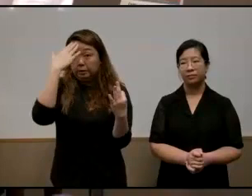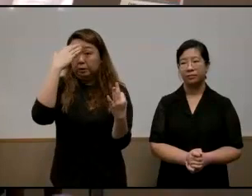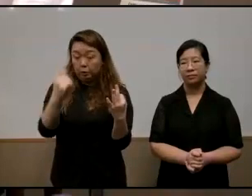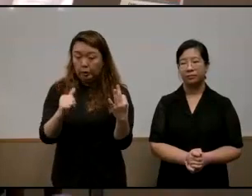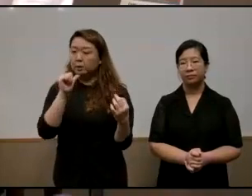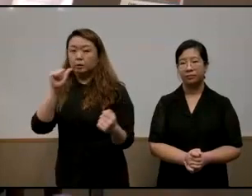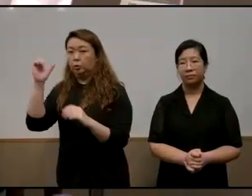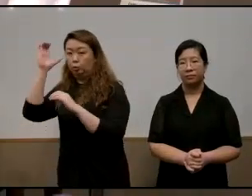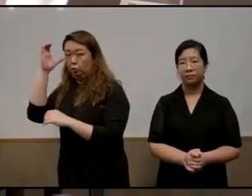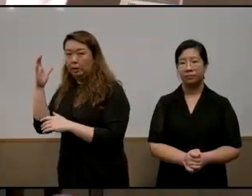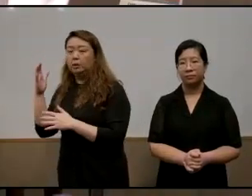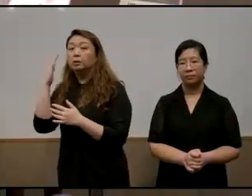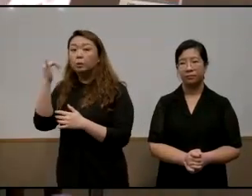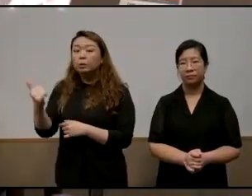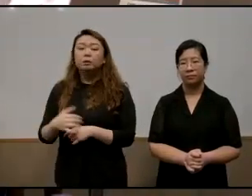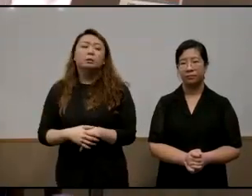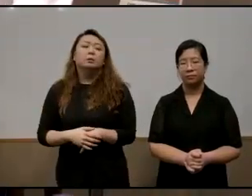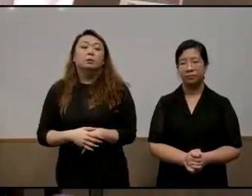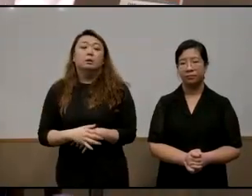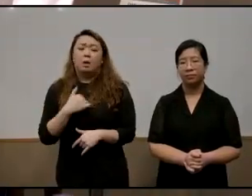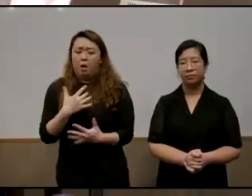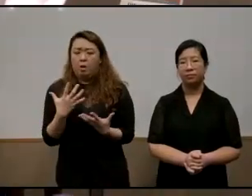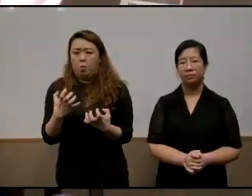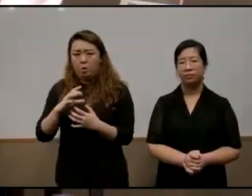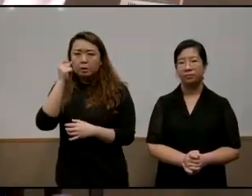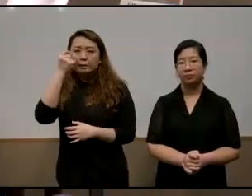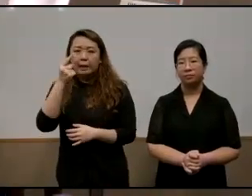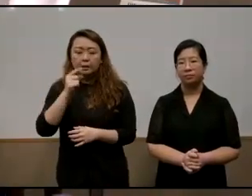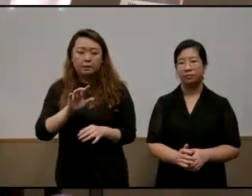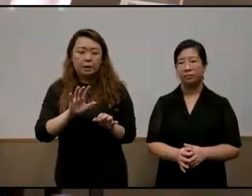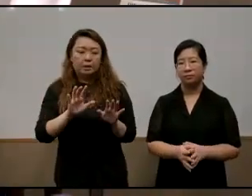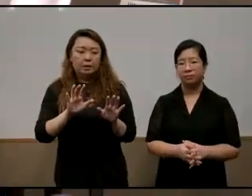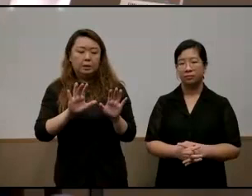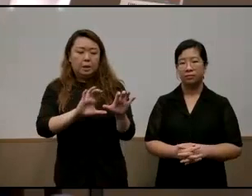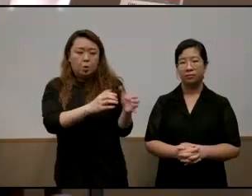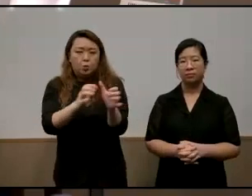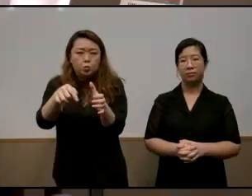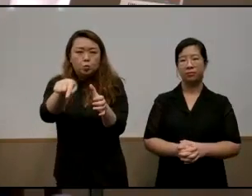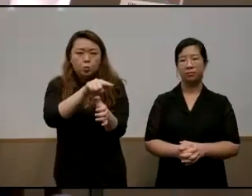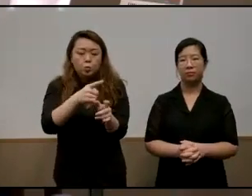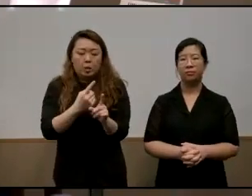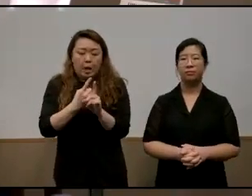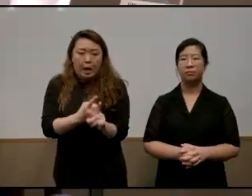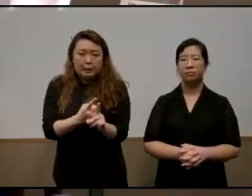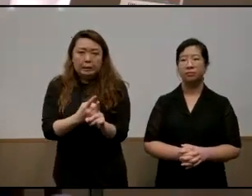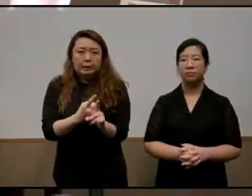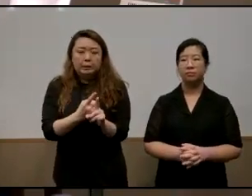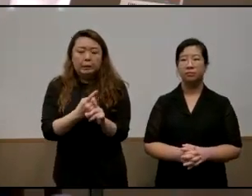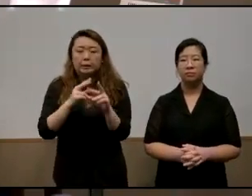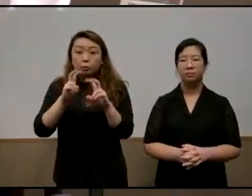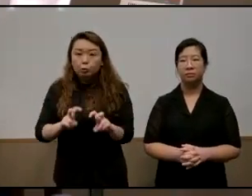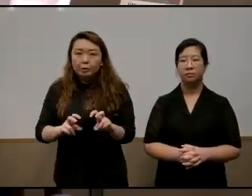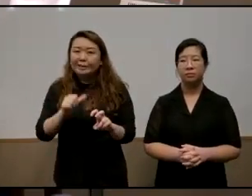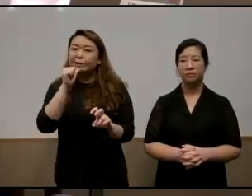why i spoke to ethnic minority families was i wanted to understand the lives of groups that are according to the research underrepresented in elite